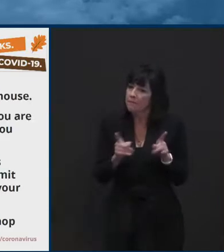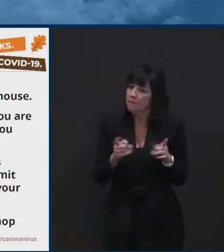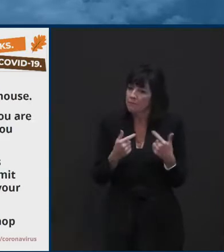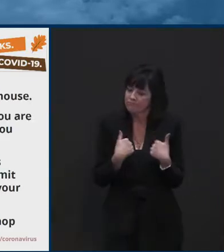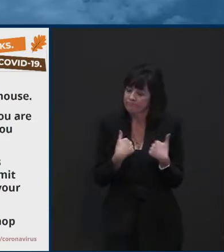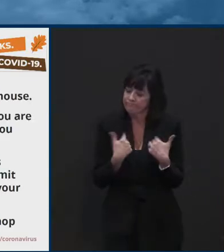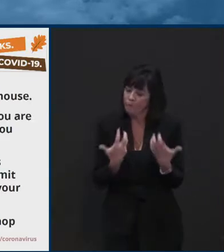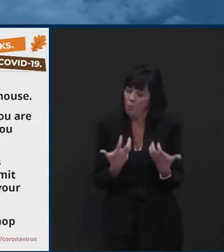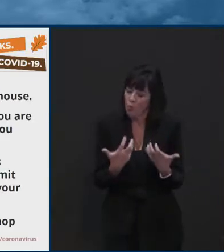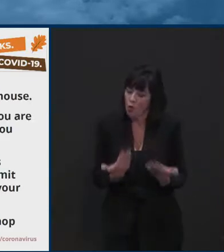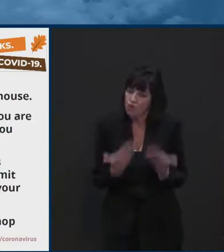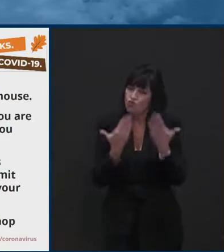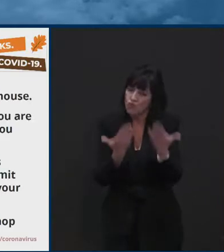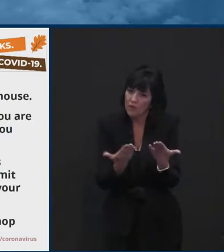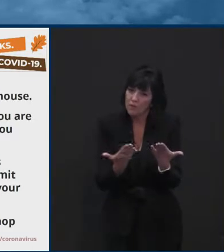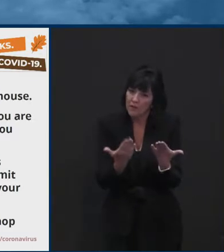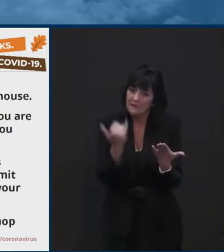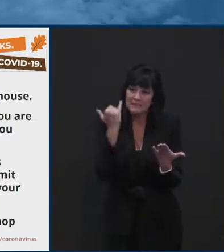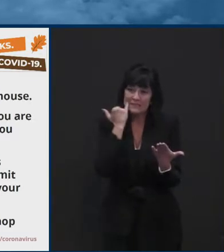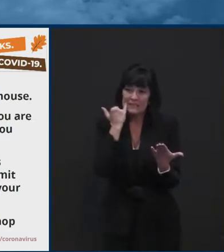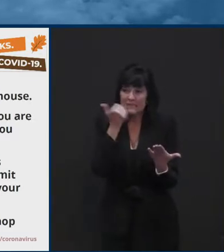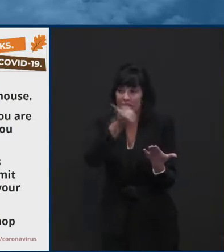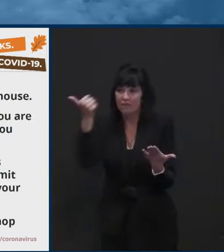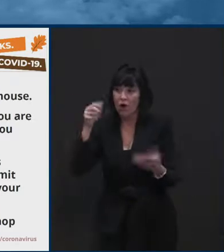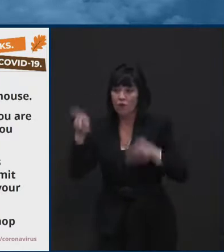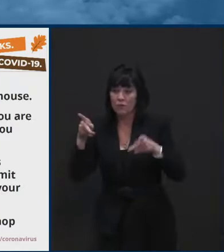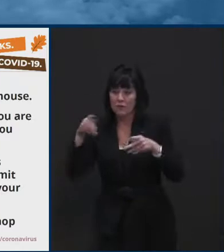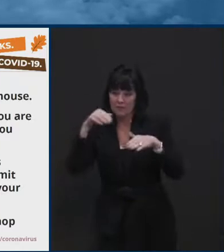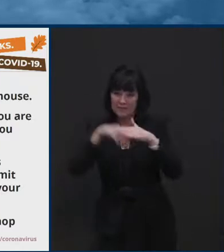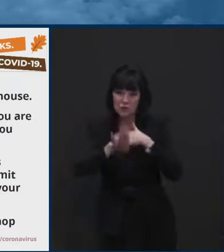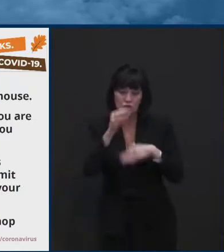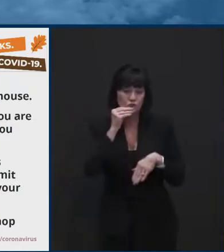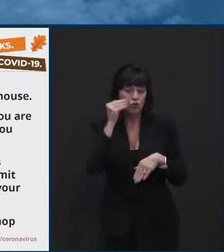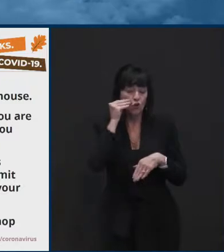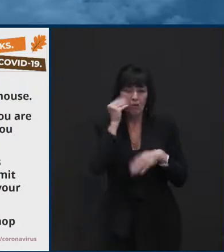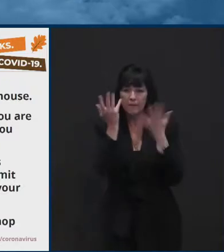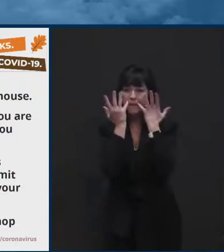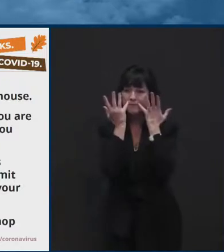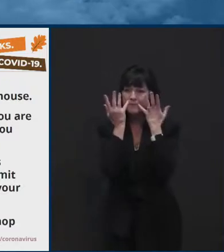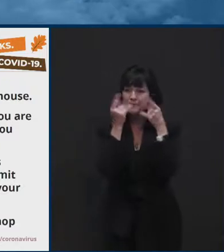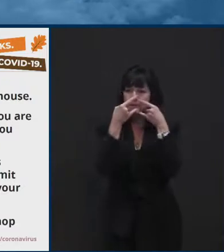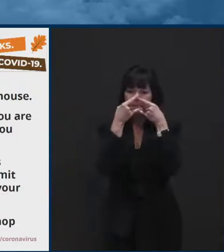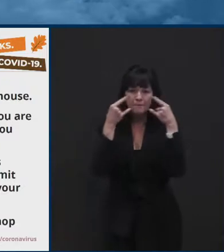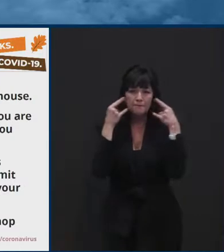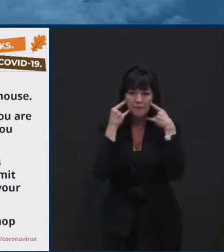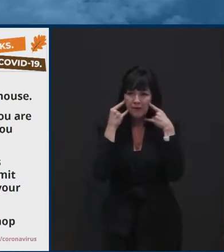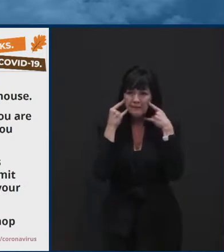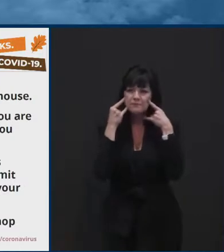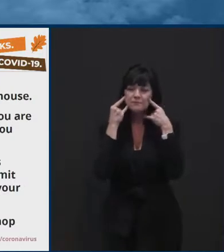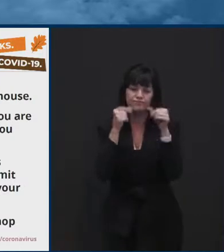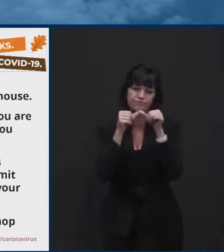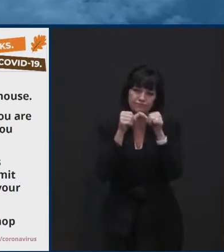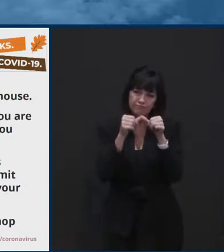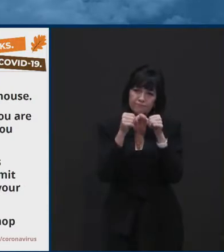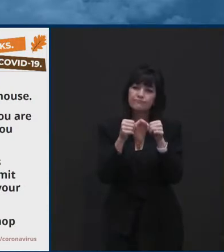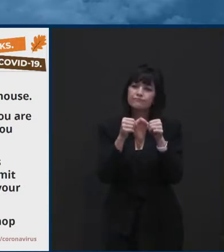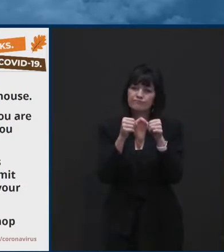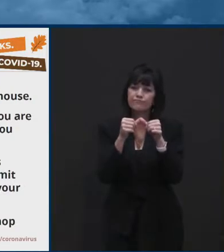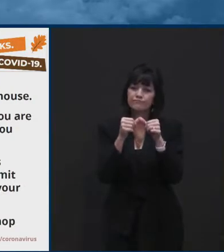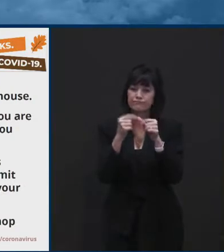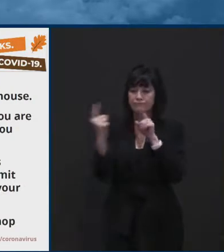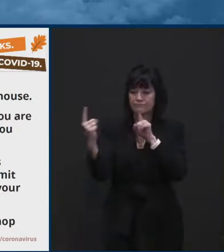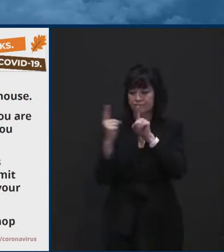if you do have somebody come over to visit or likewise, you keep a mask on at all times, um, stay six feet away,